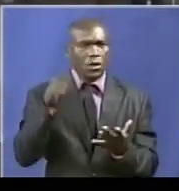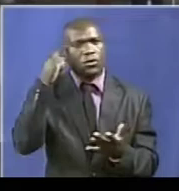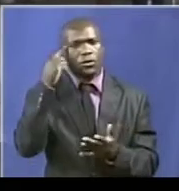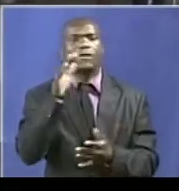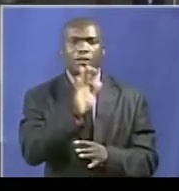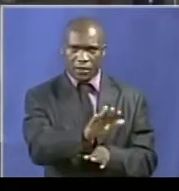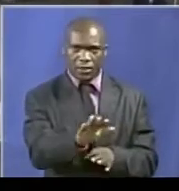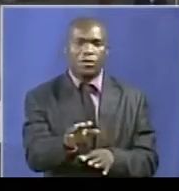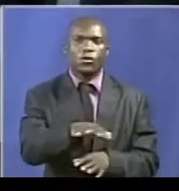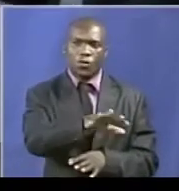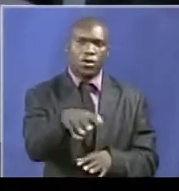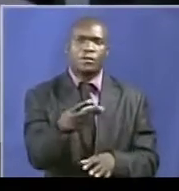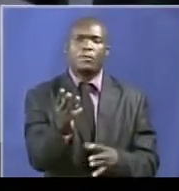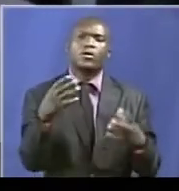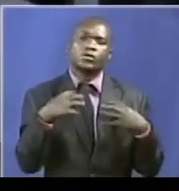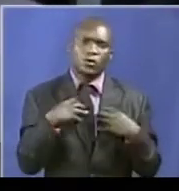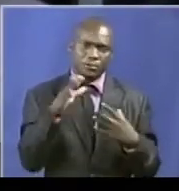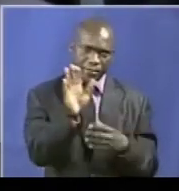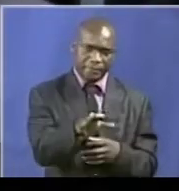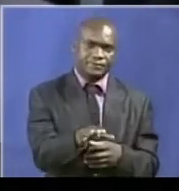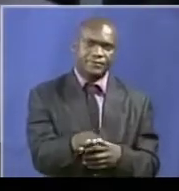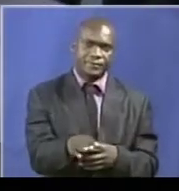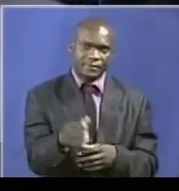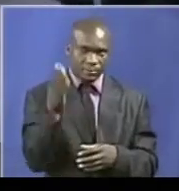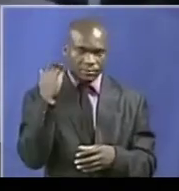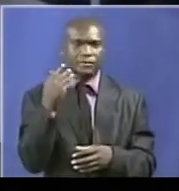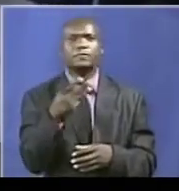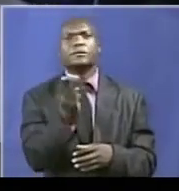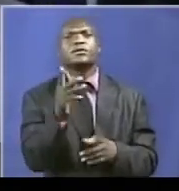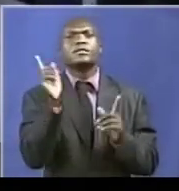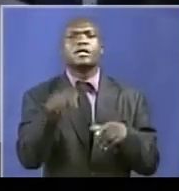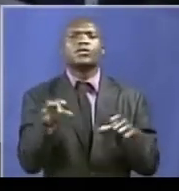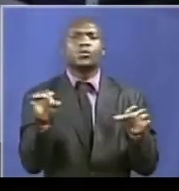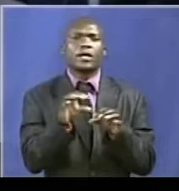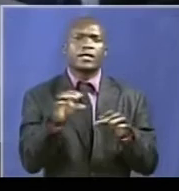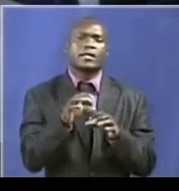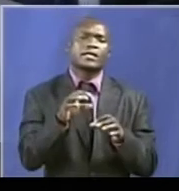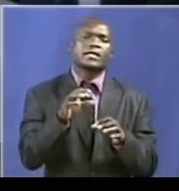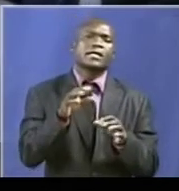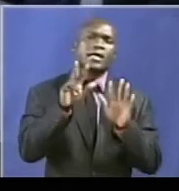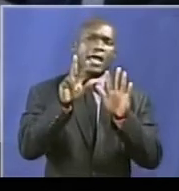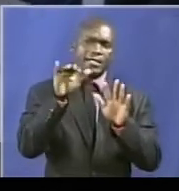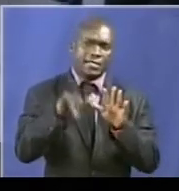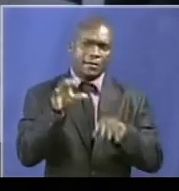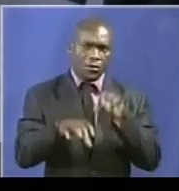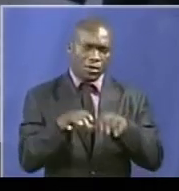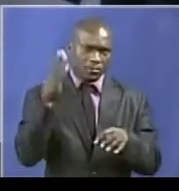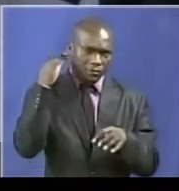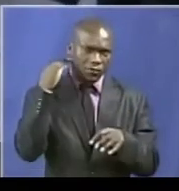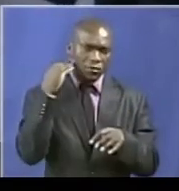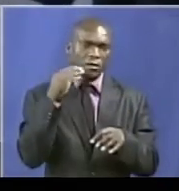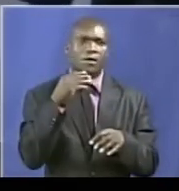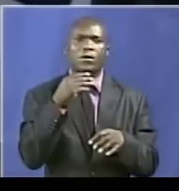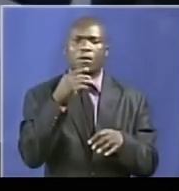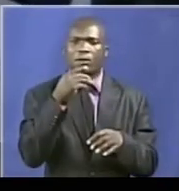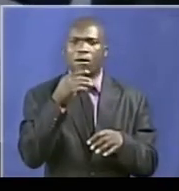everybody is shaken. These people started working against the president more than eight years ago and we could not